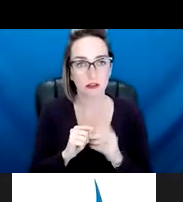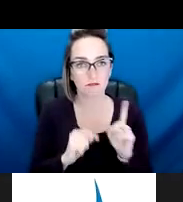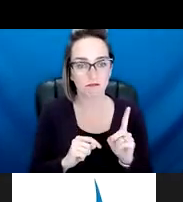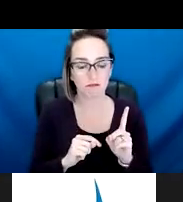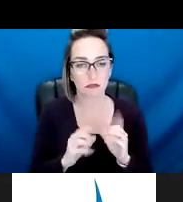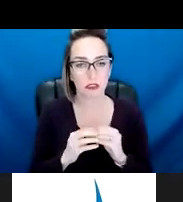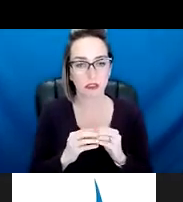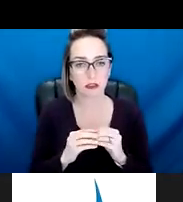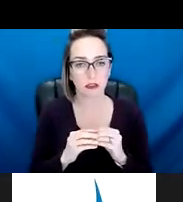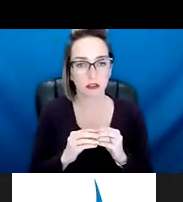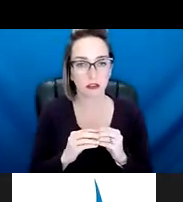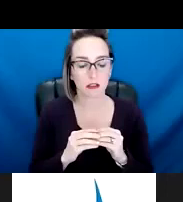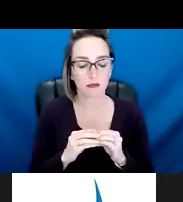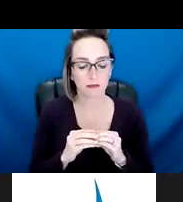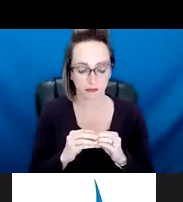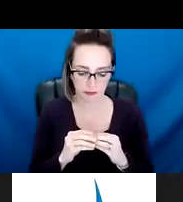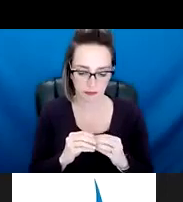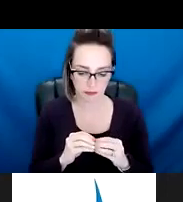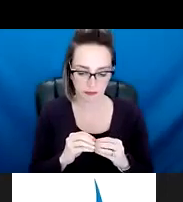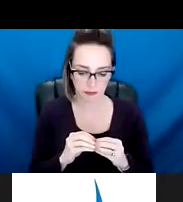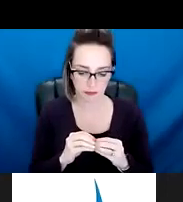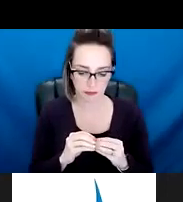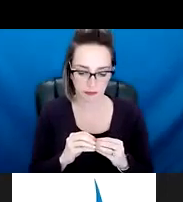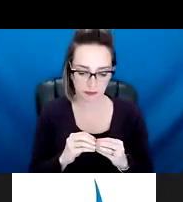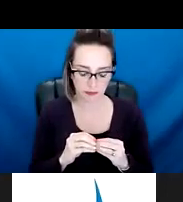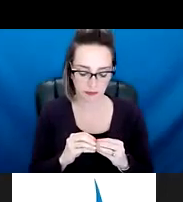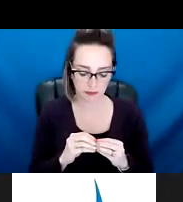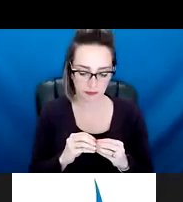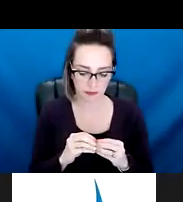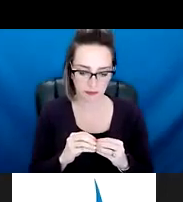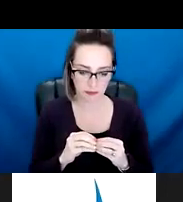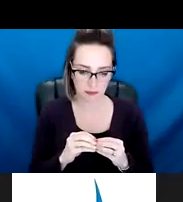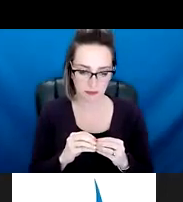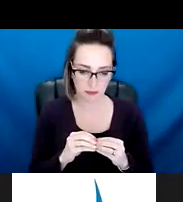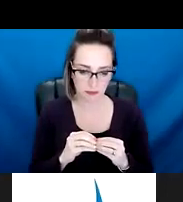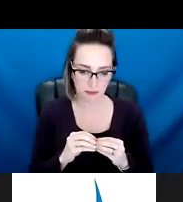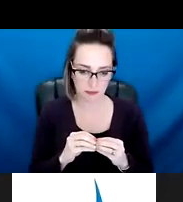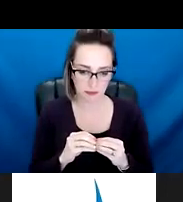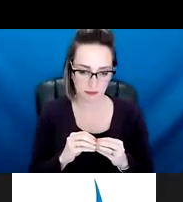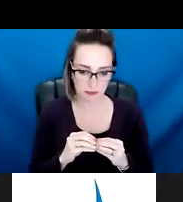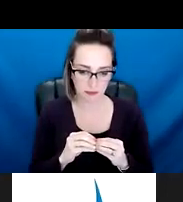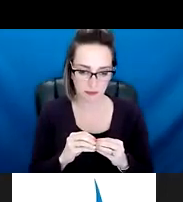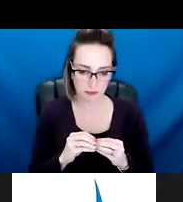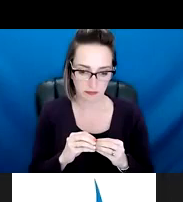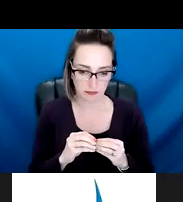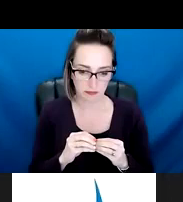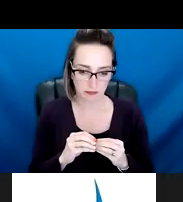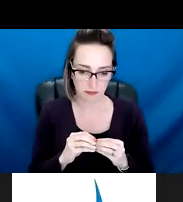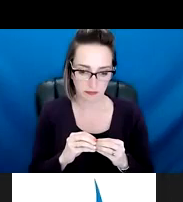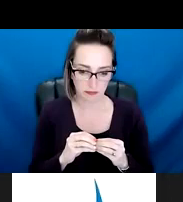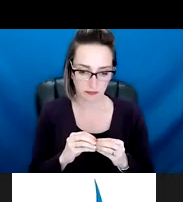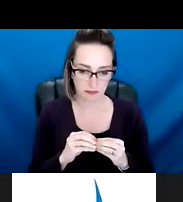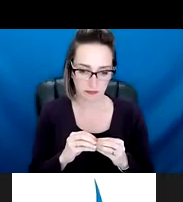ability for candidates to use some of these different talents they have to improve their status or